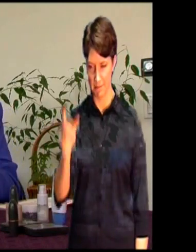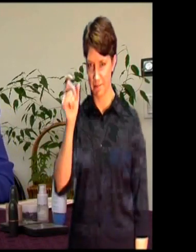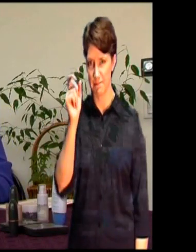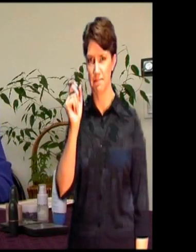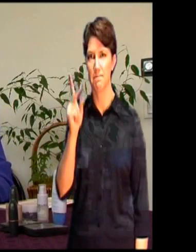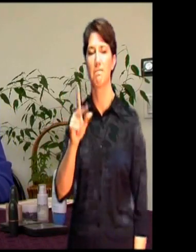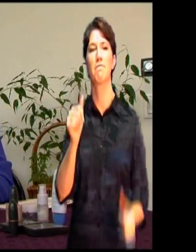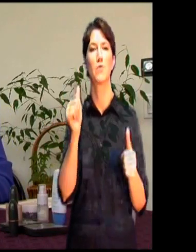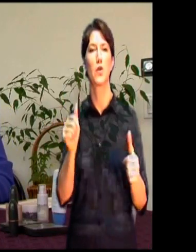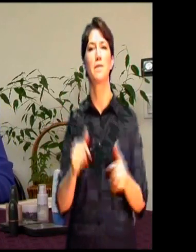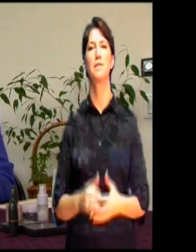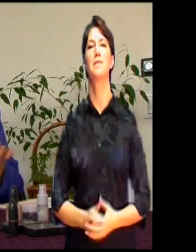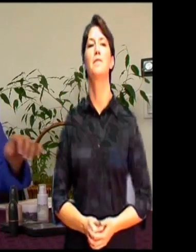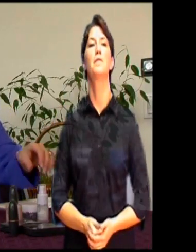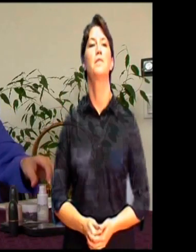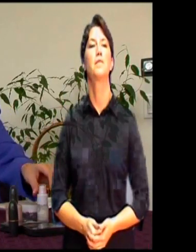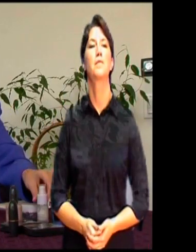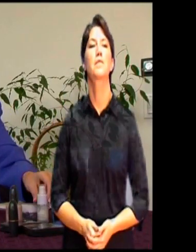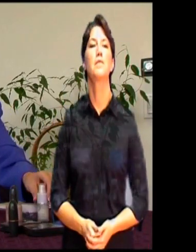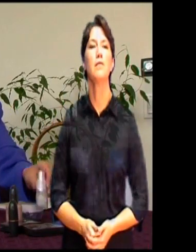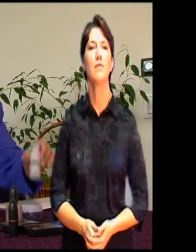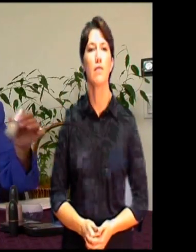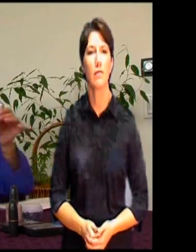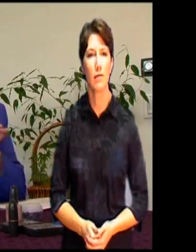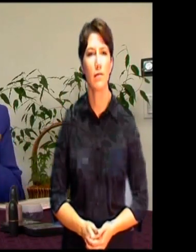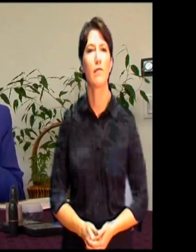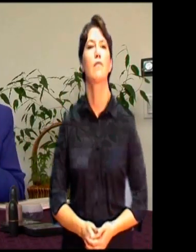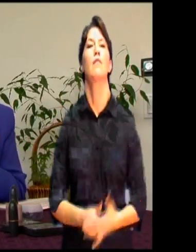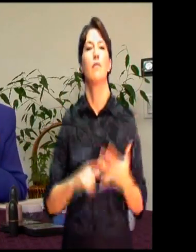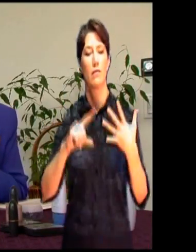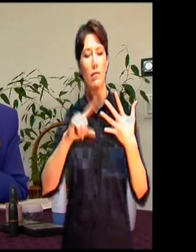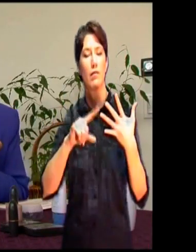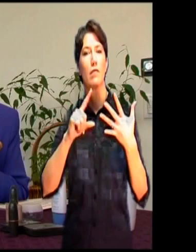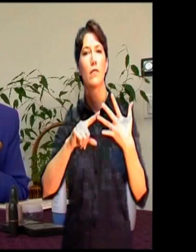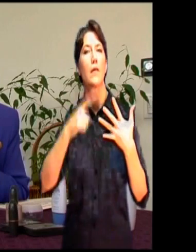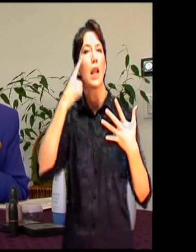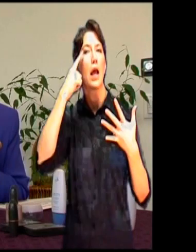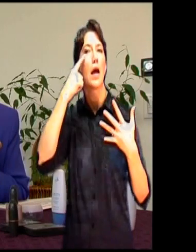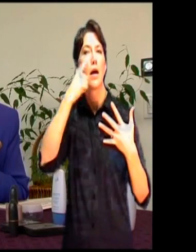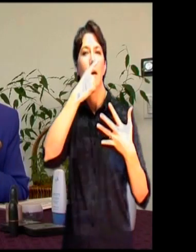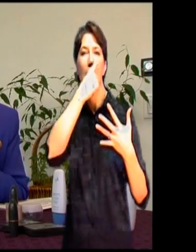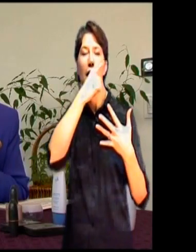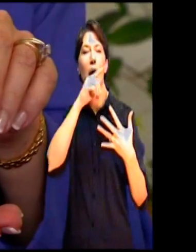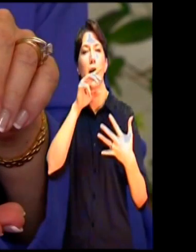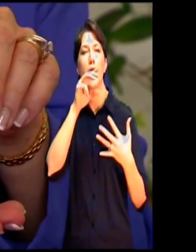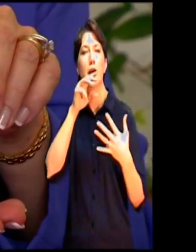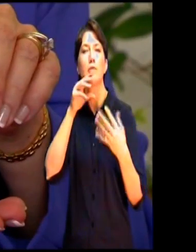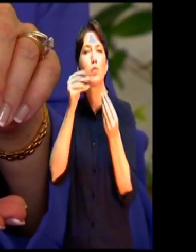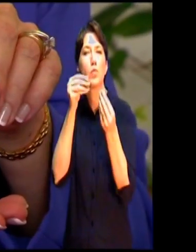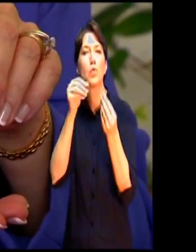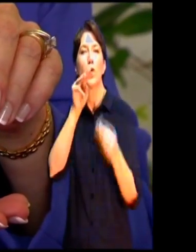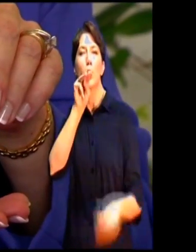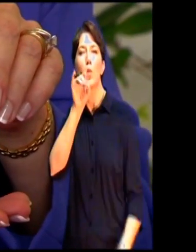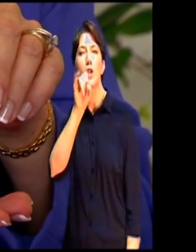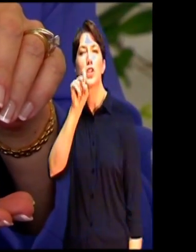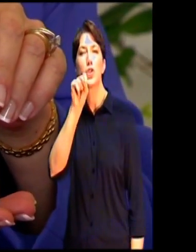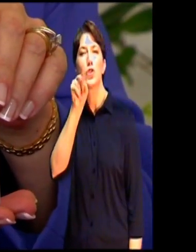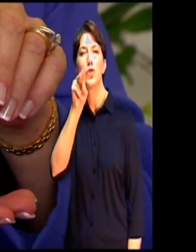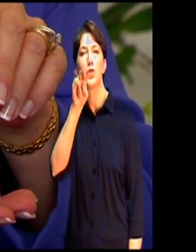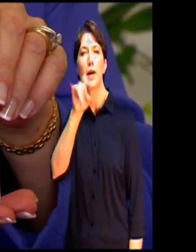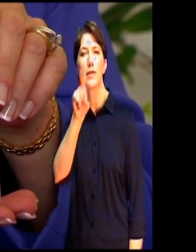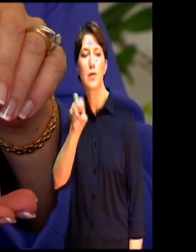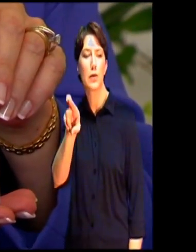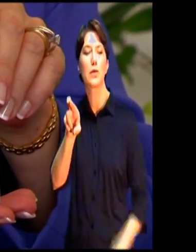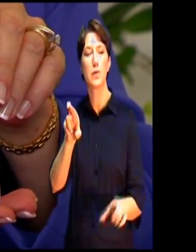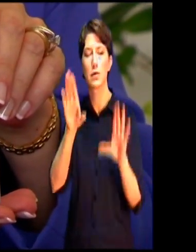Okay. Super. Well, we've got our eye moisturizer. We have three different ones. This is one of them.